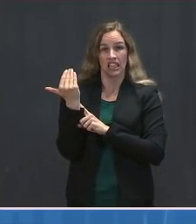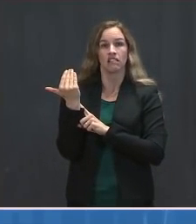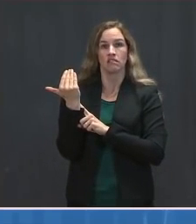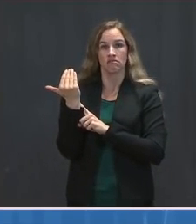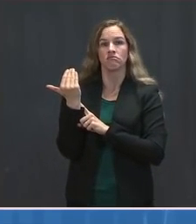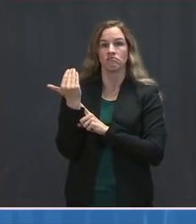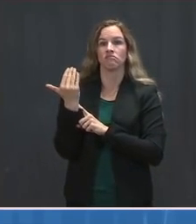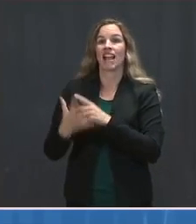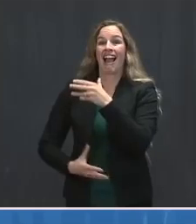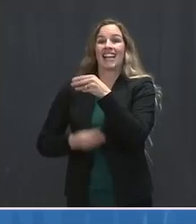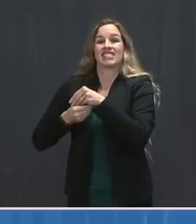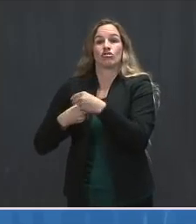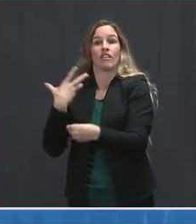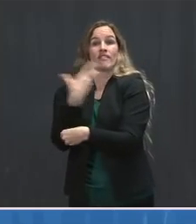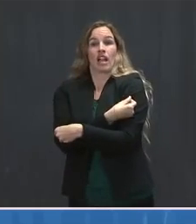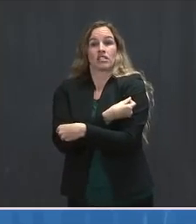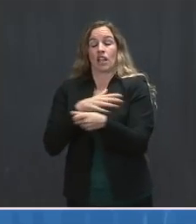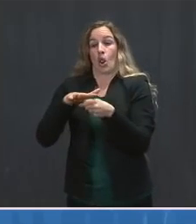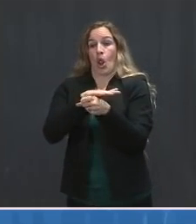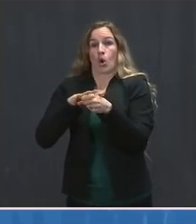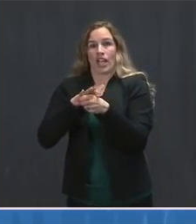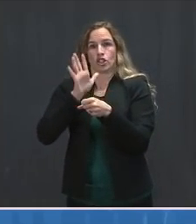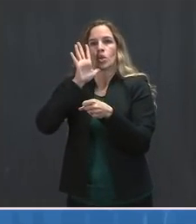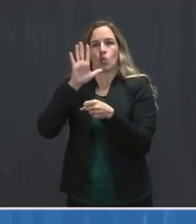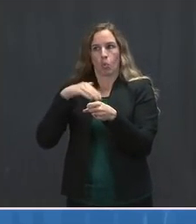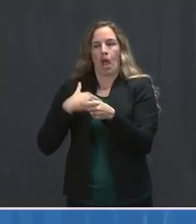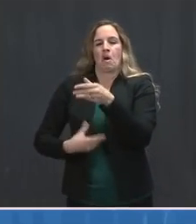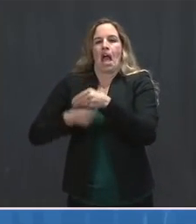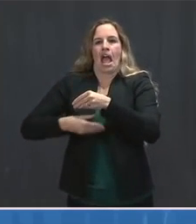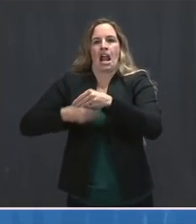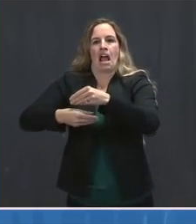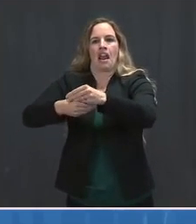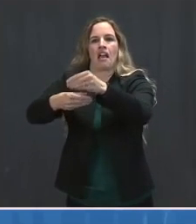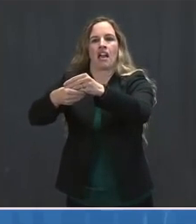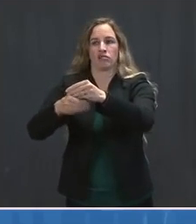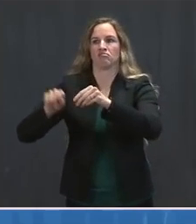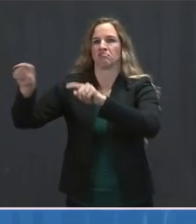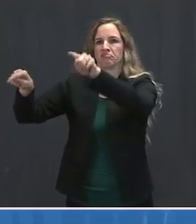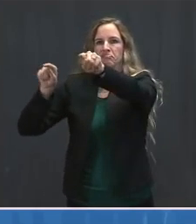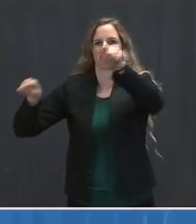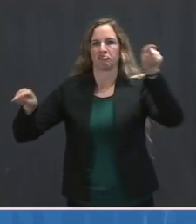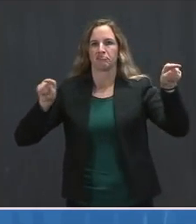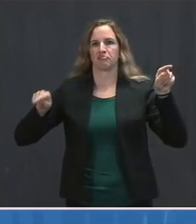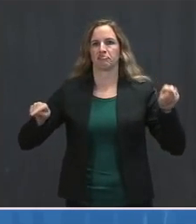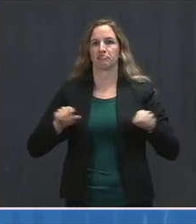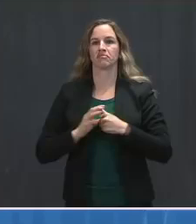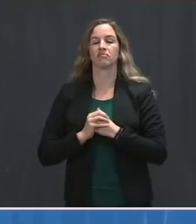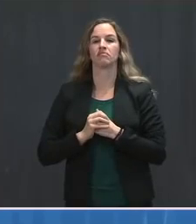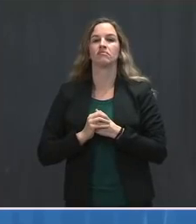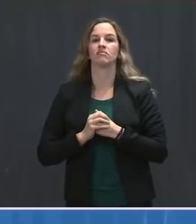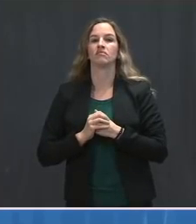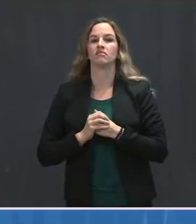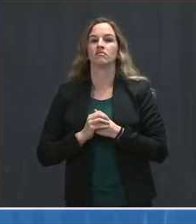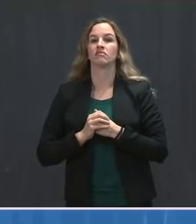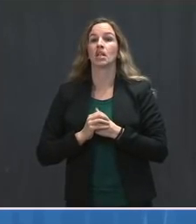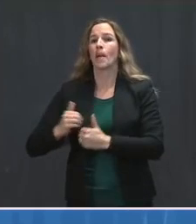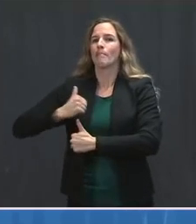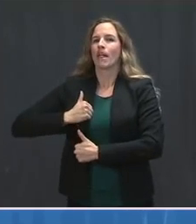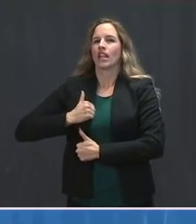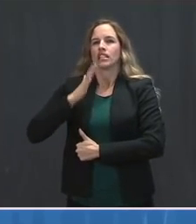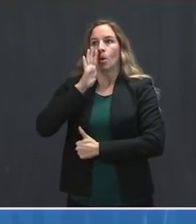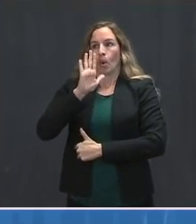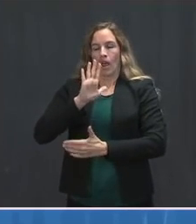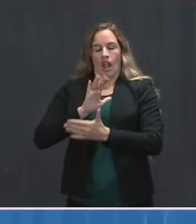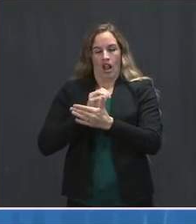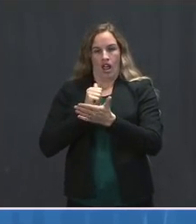soon to follow. The military's critical role in supporting sites will help vaccinate thousands